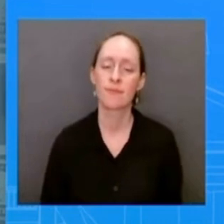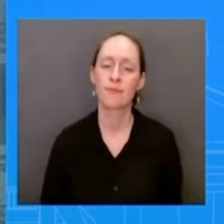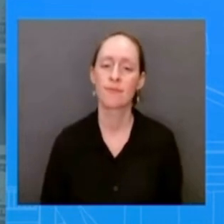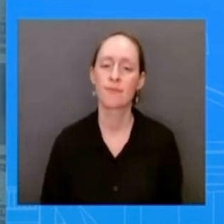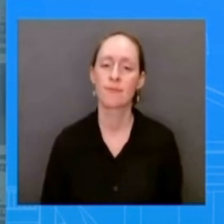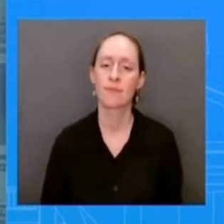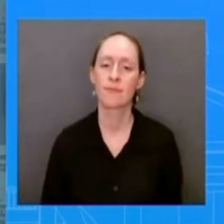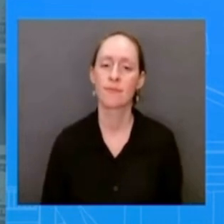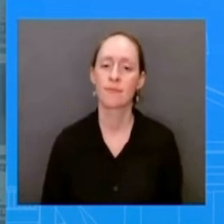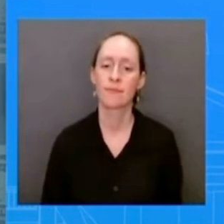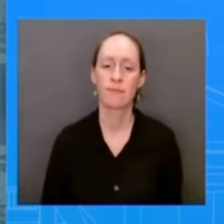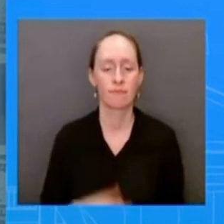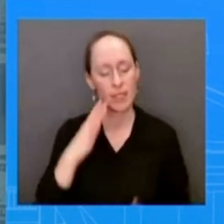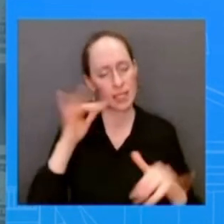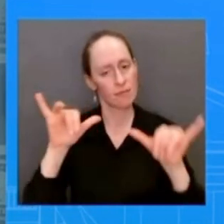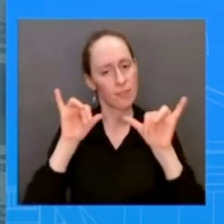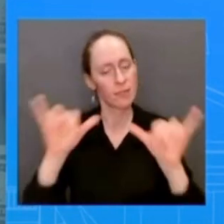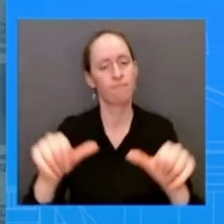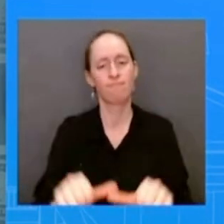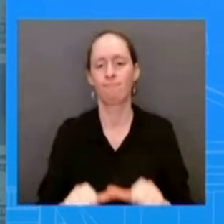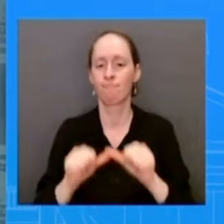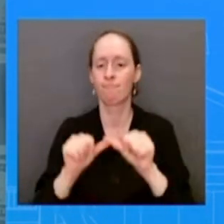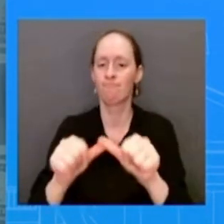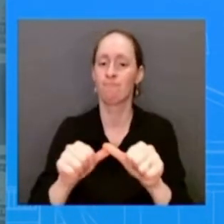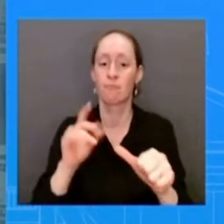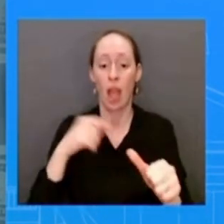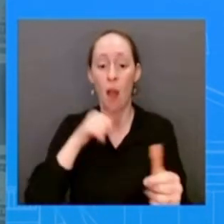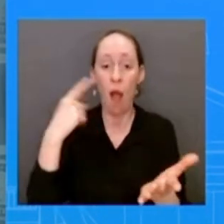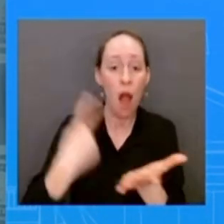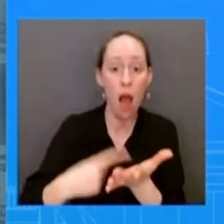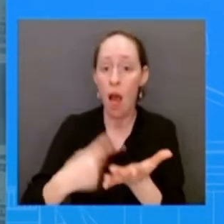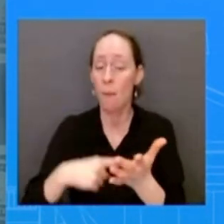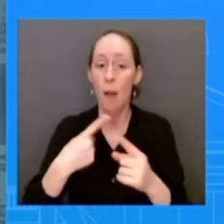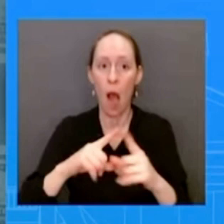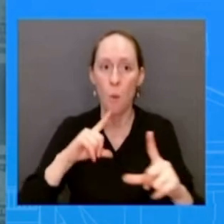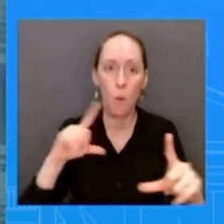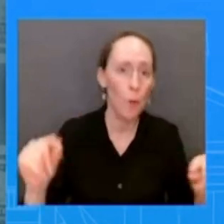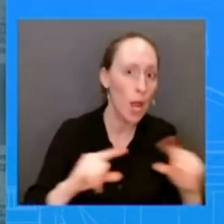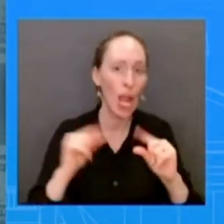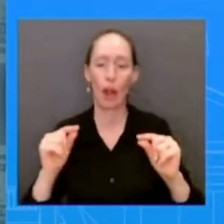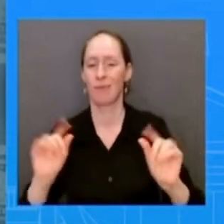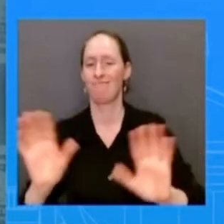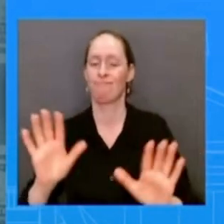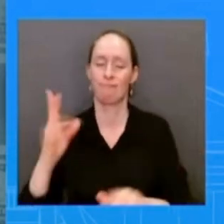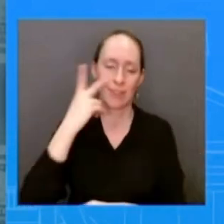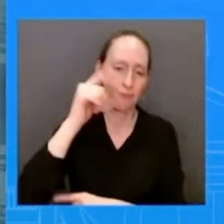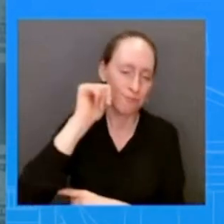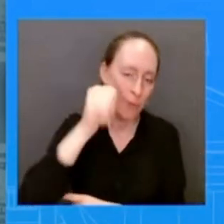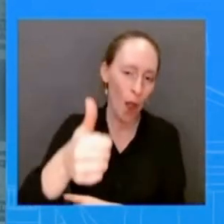again weigh in on any woman conversations from here i'll be back tomorrow guys i'll see you tomorrow thank you